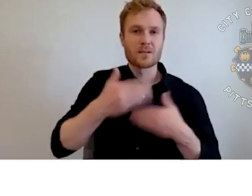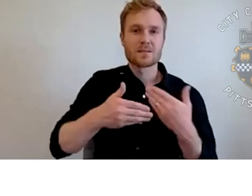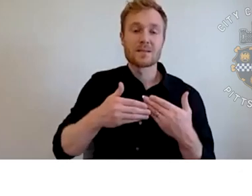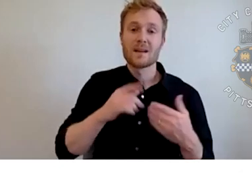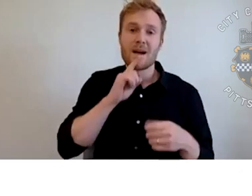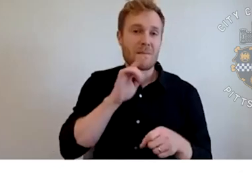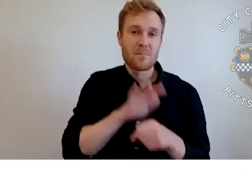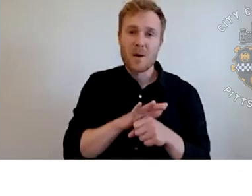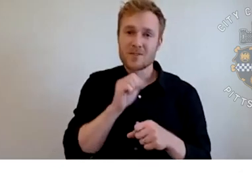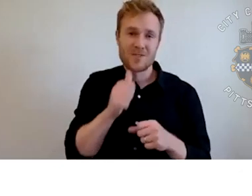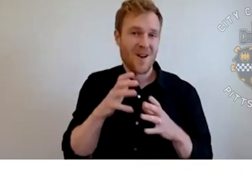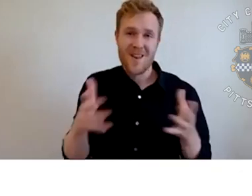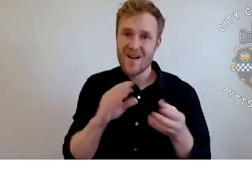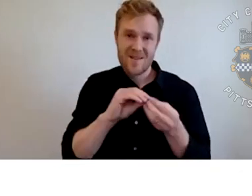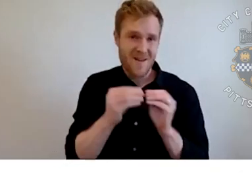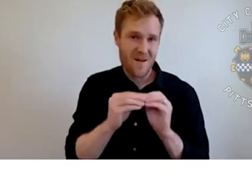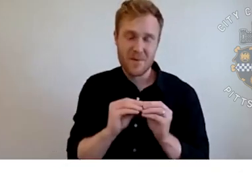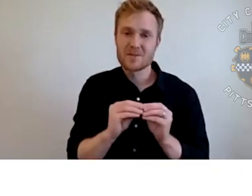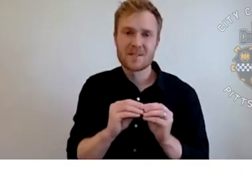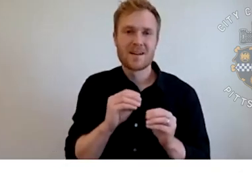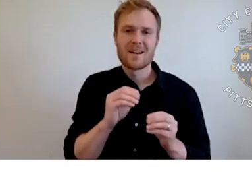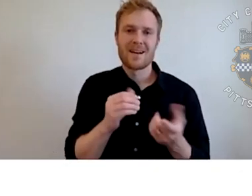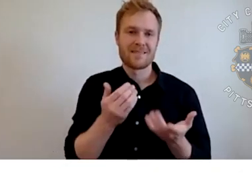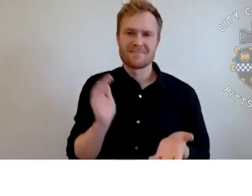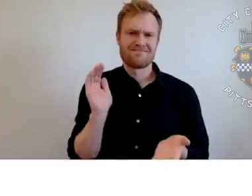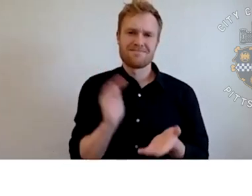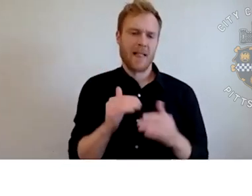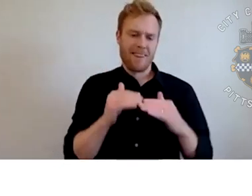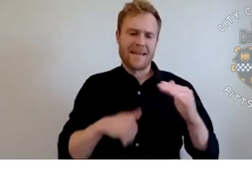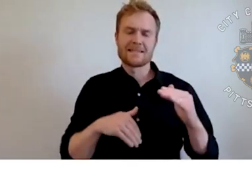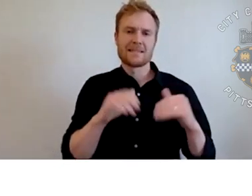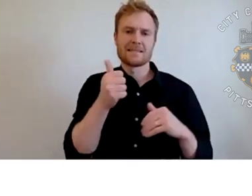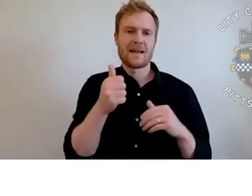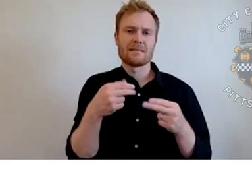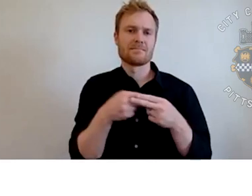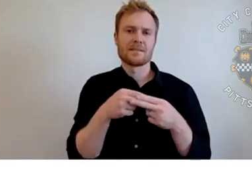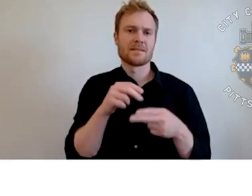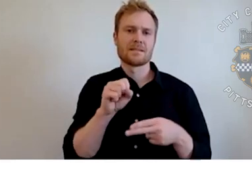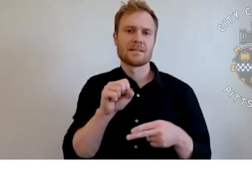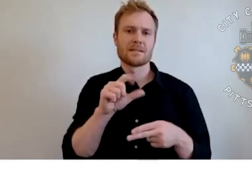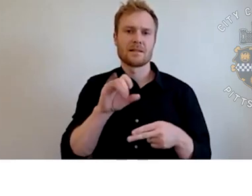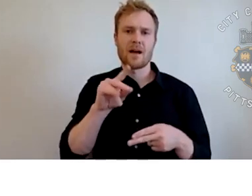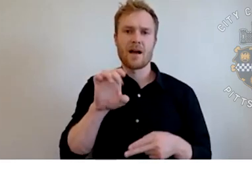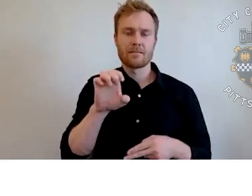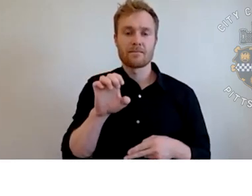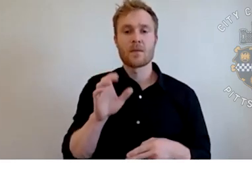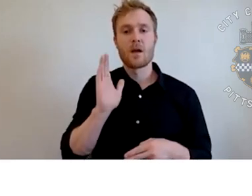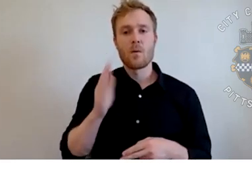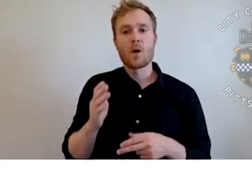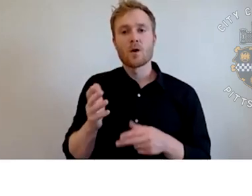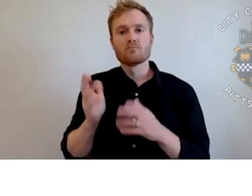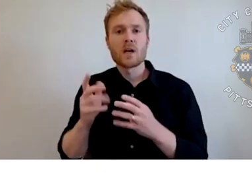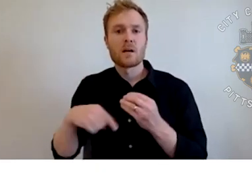We're also going to have some really great discussions from Ross Chapman with City Parks who's going to talk to us about how City Parks